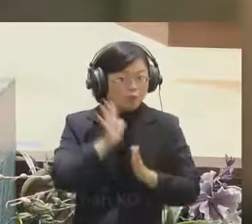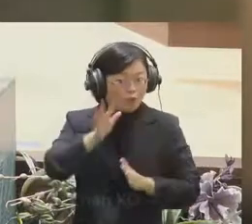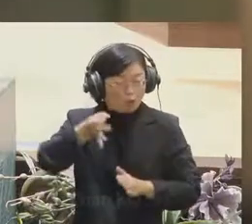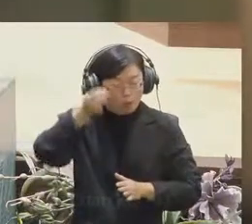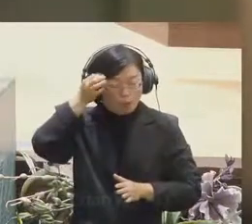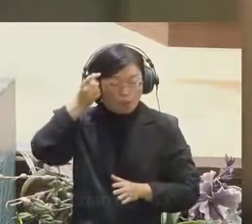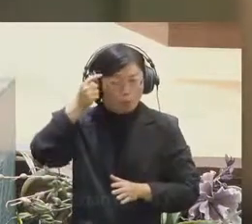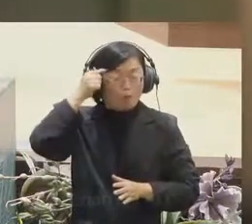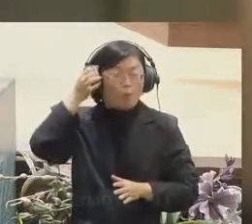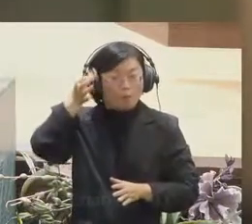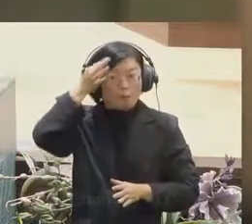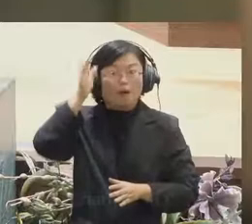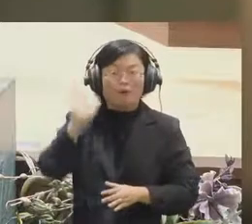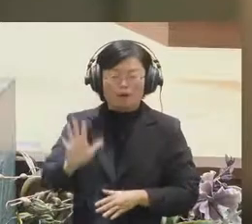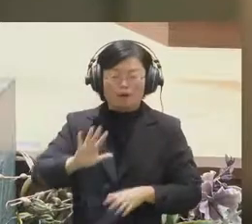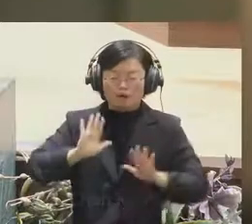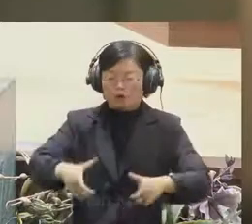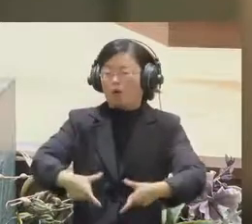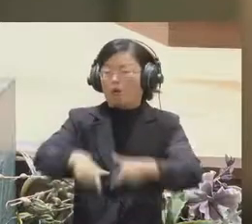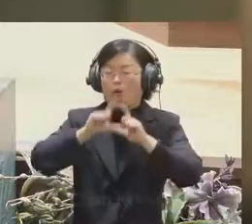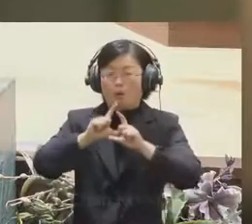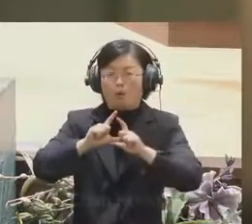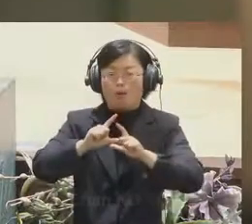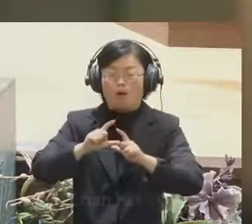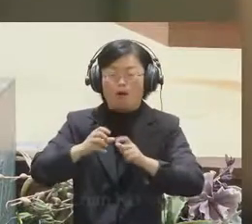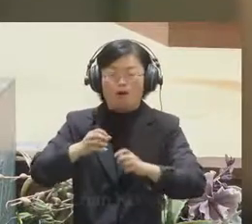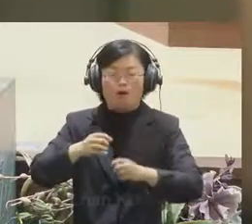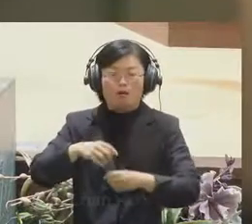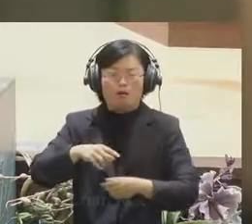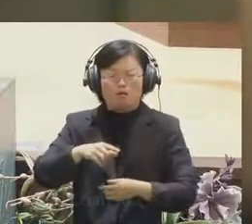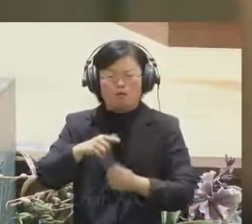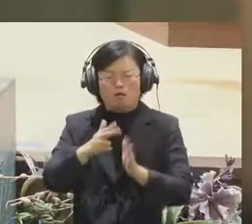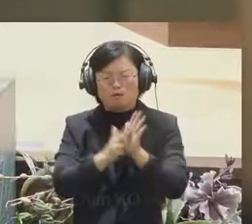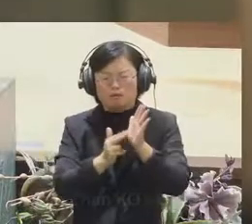Myanmar. Now let's return to the pandemic.